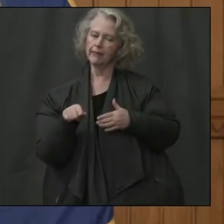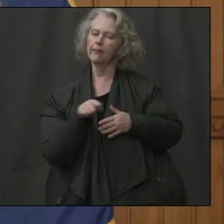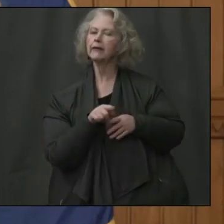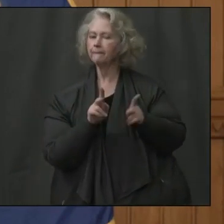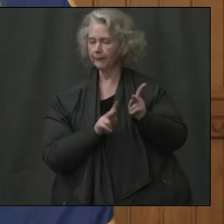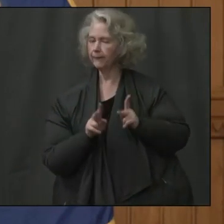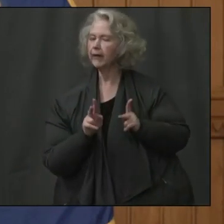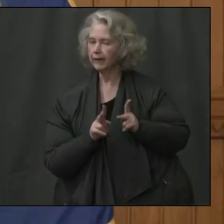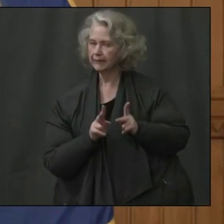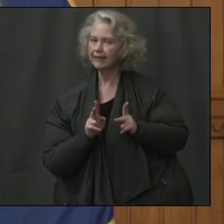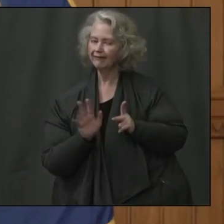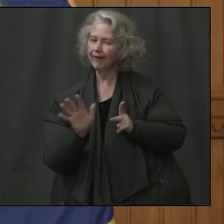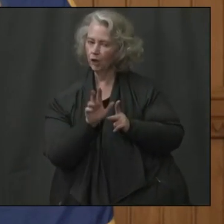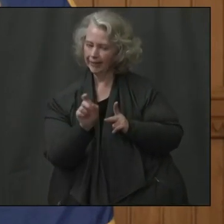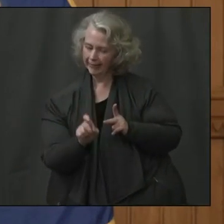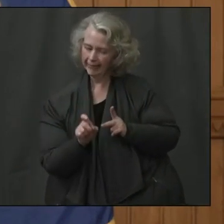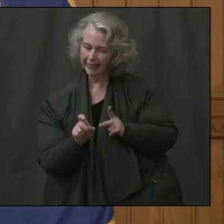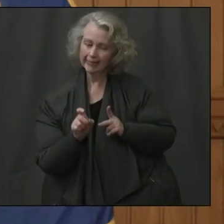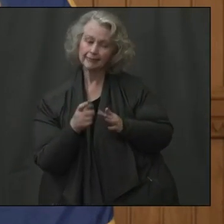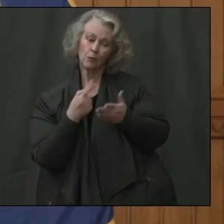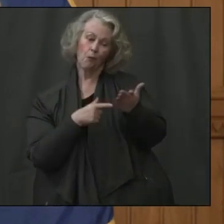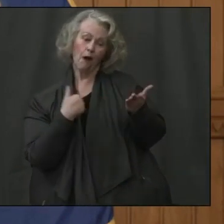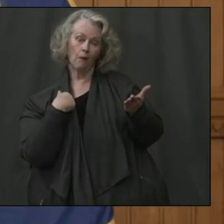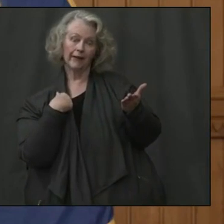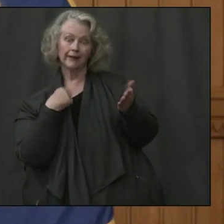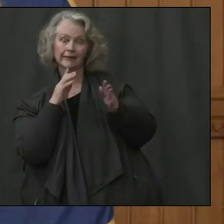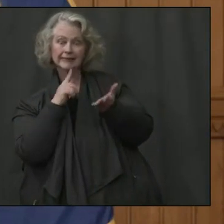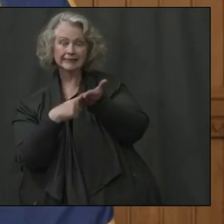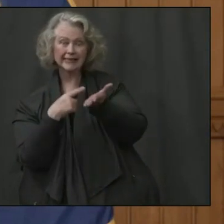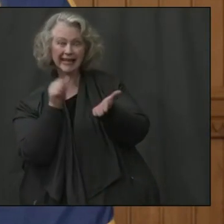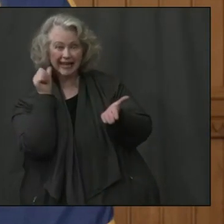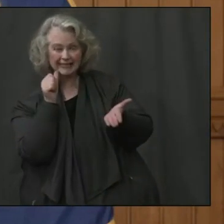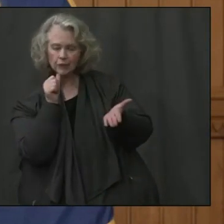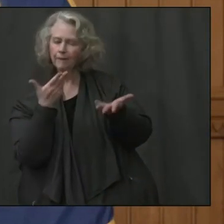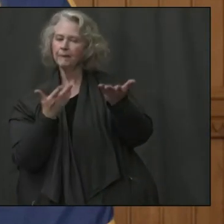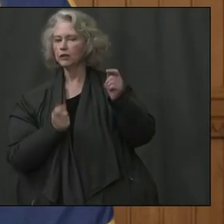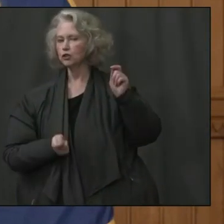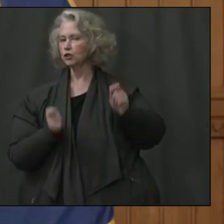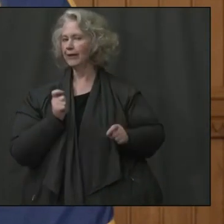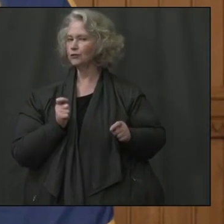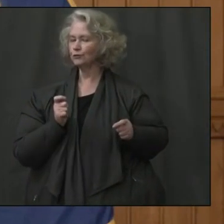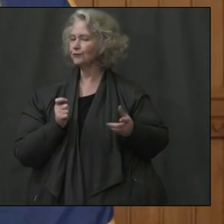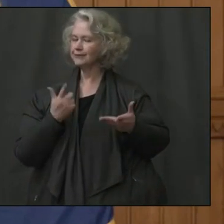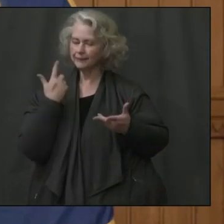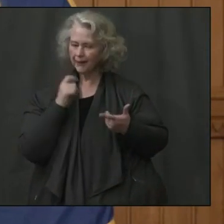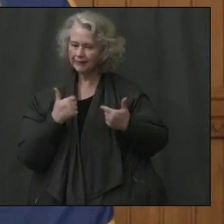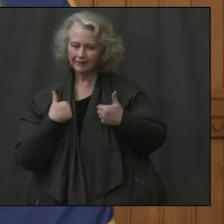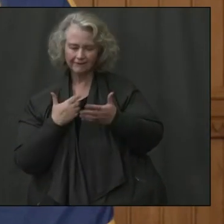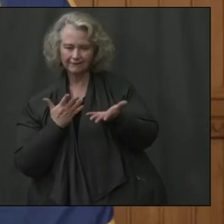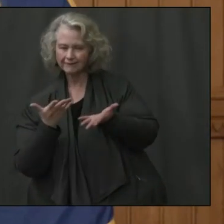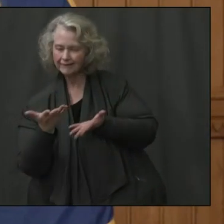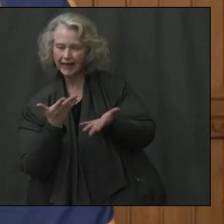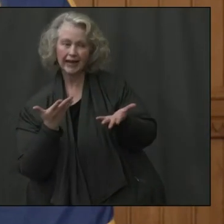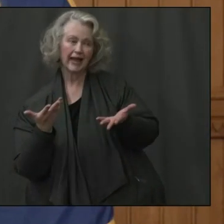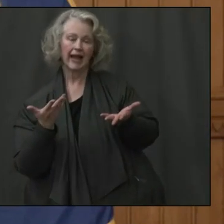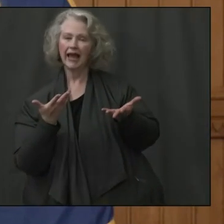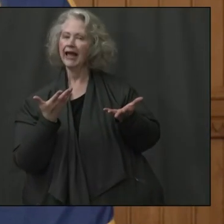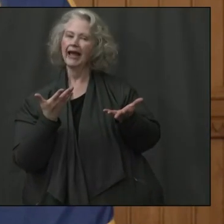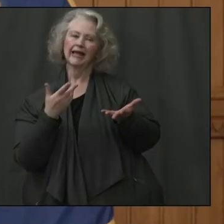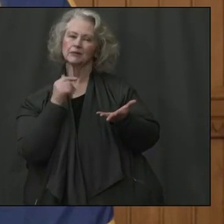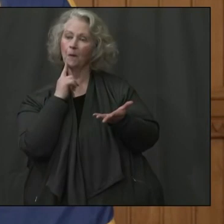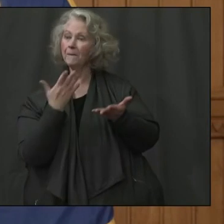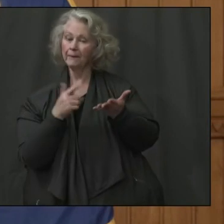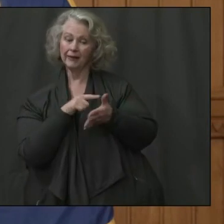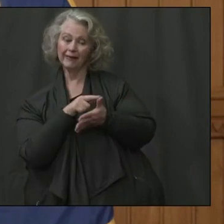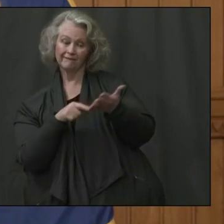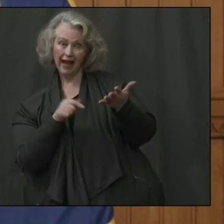So what we said yesterday could be very different as of today in regards to who's working with us to address those needs. So it could be more than just the five that